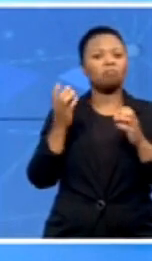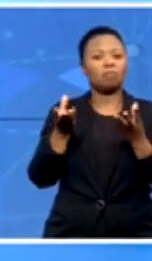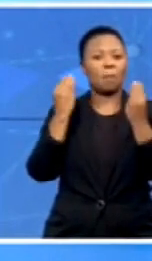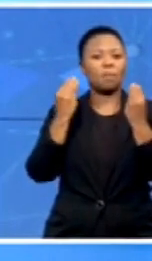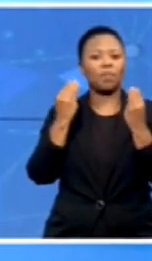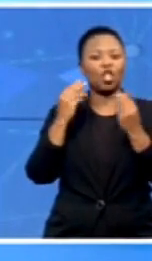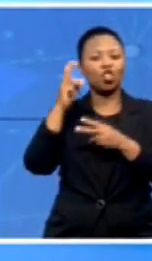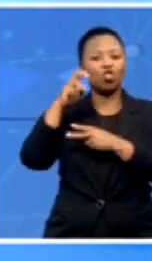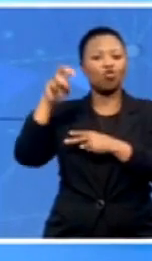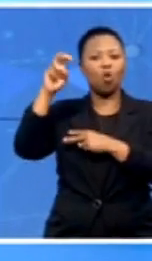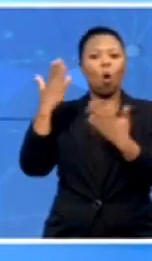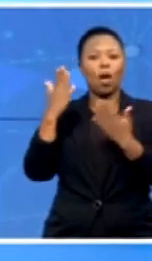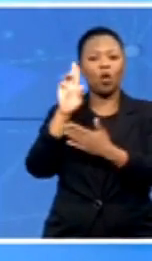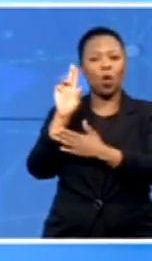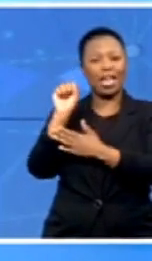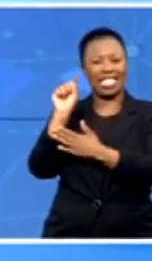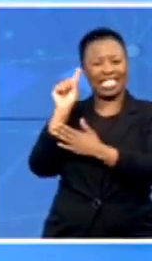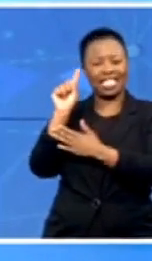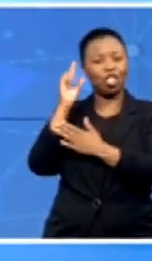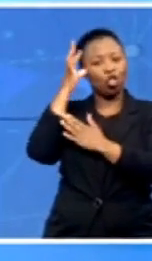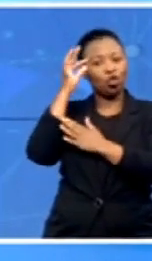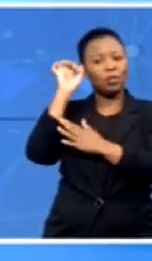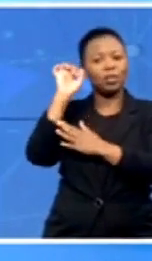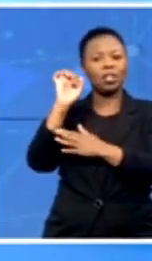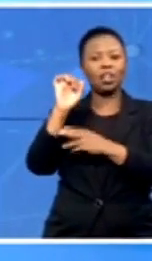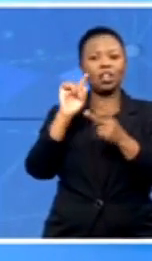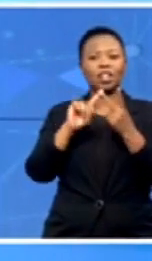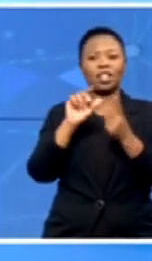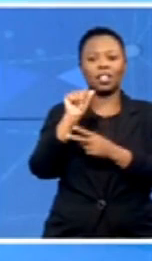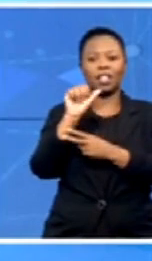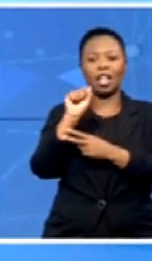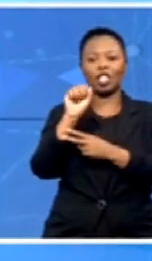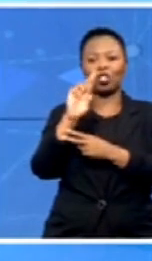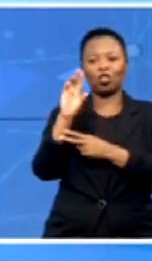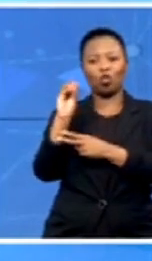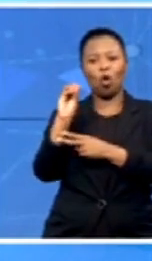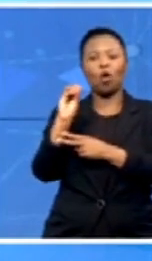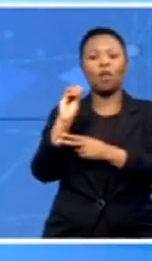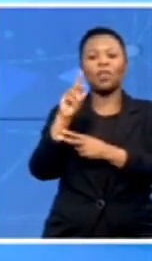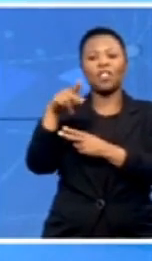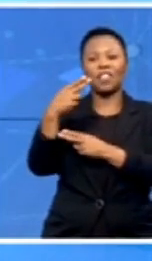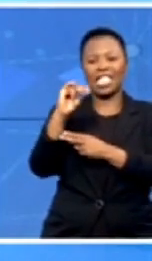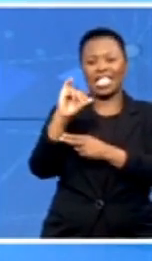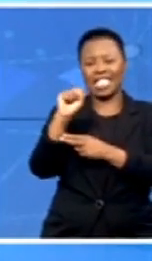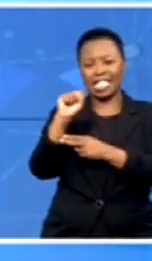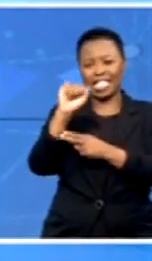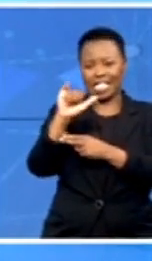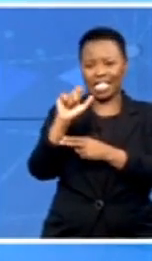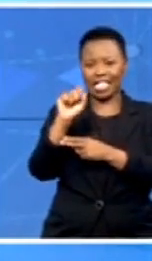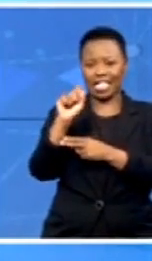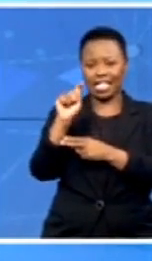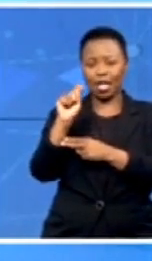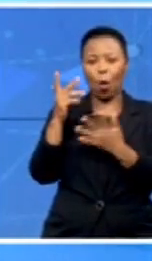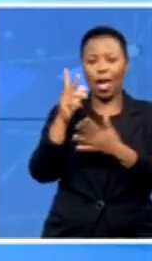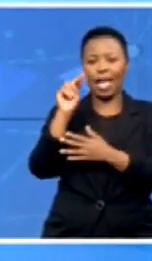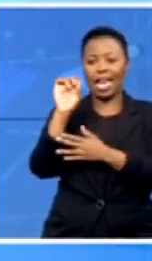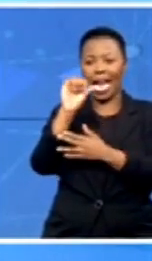Salo's dream is to become an astrophysicist at NASA. The United States academic tour is only extended to top academic